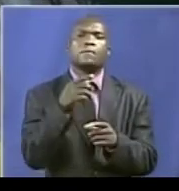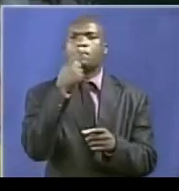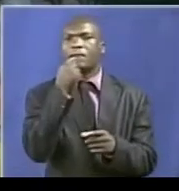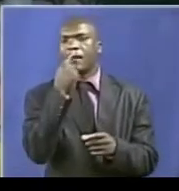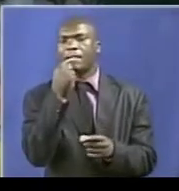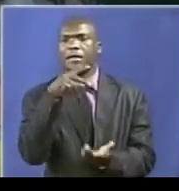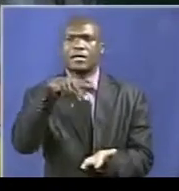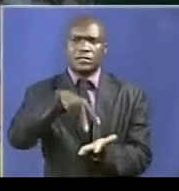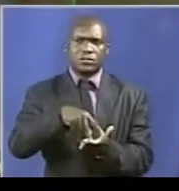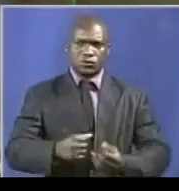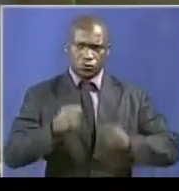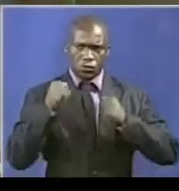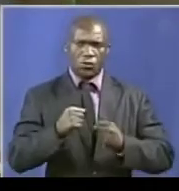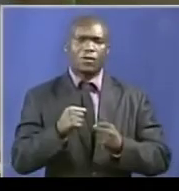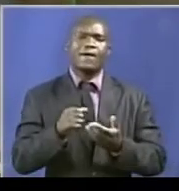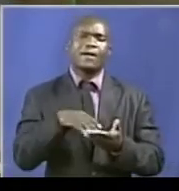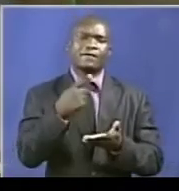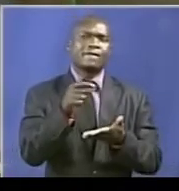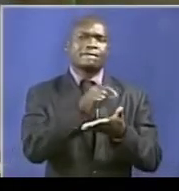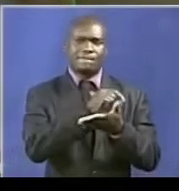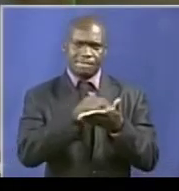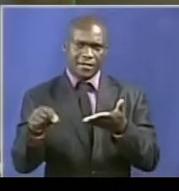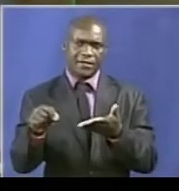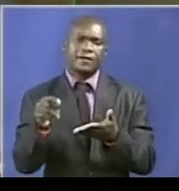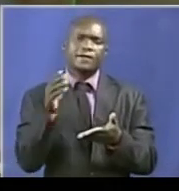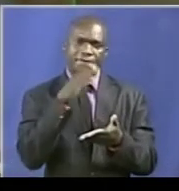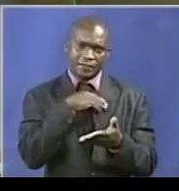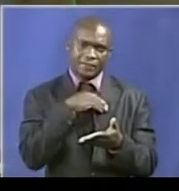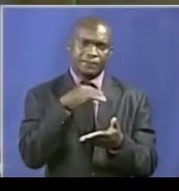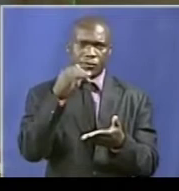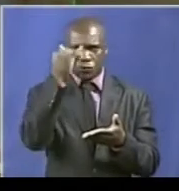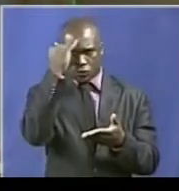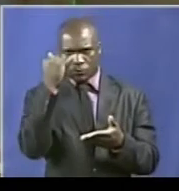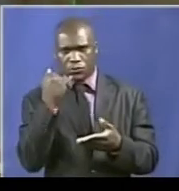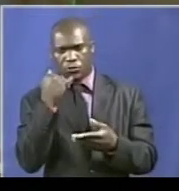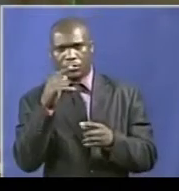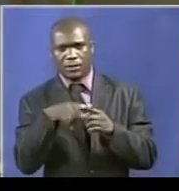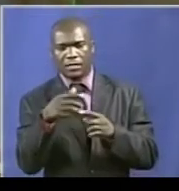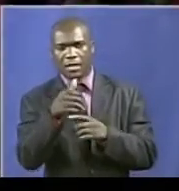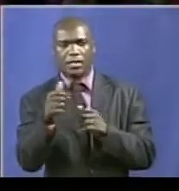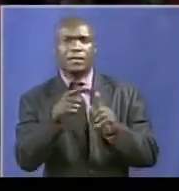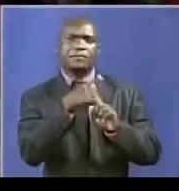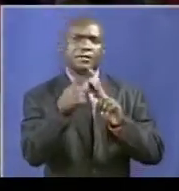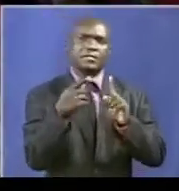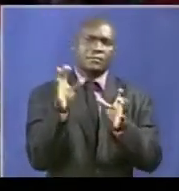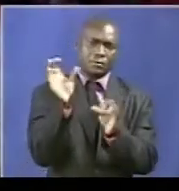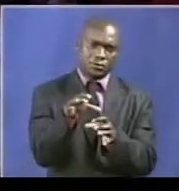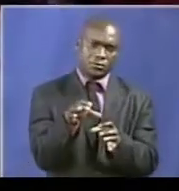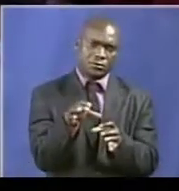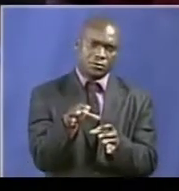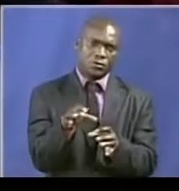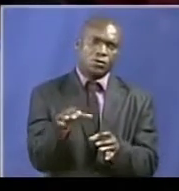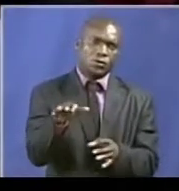President Mugabe to fire his second-in-command and some cabinet ministers has been commended as the right tonic to